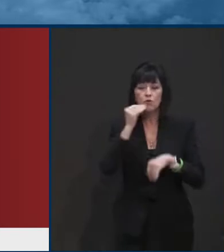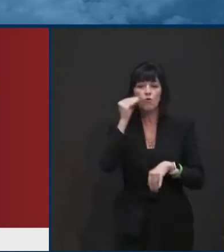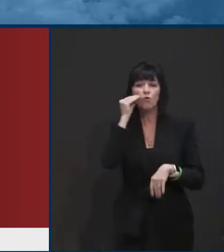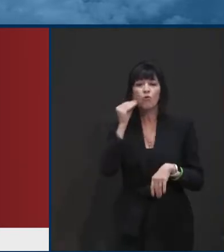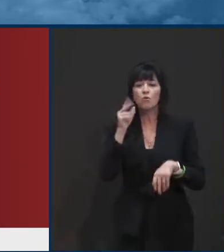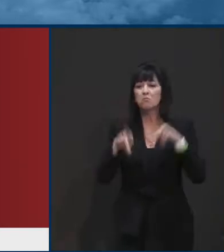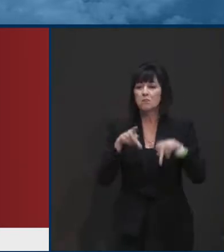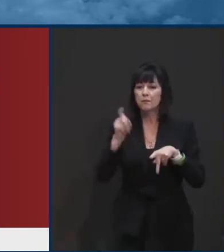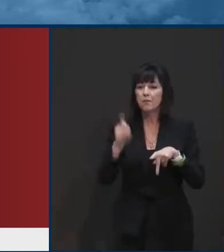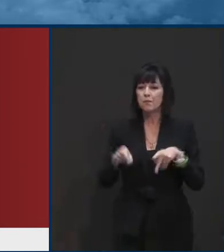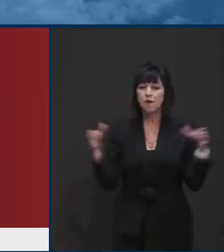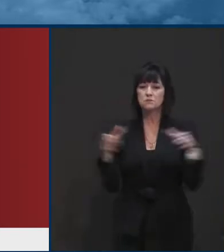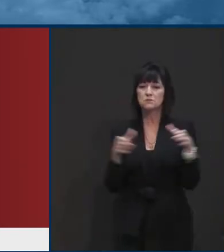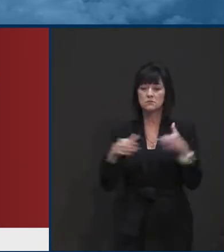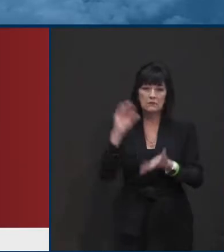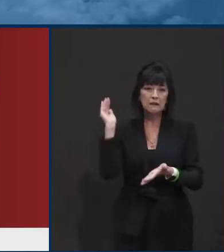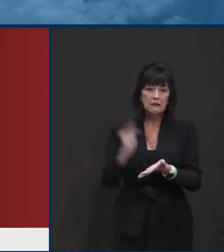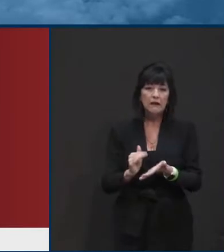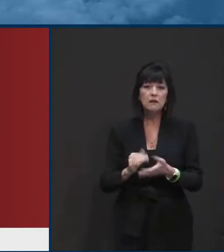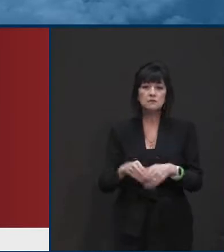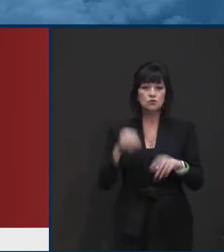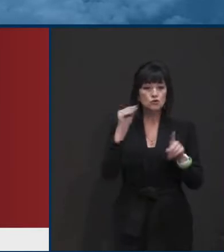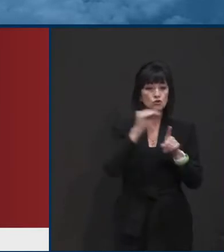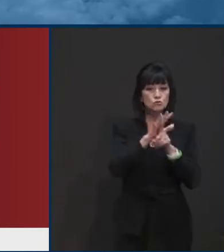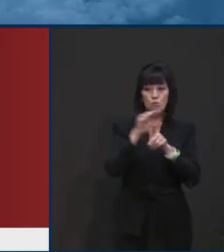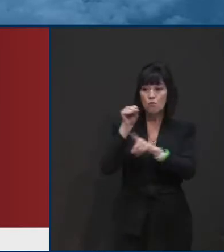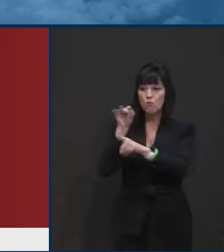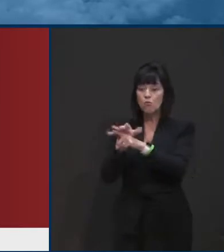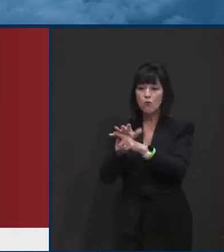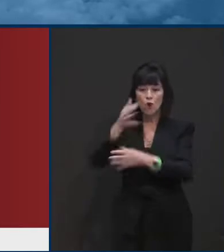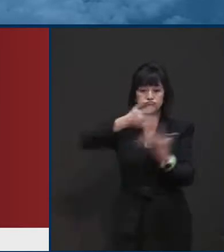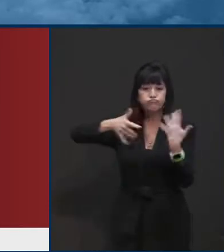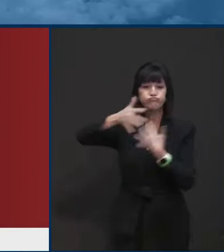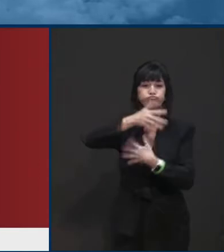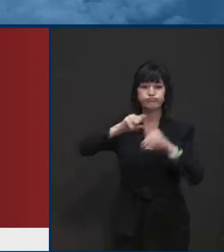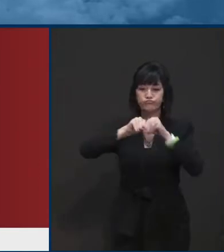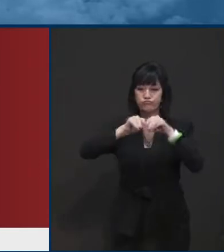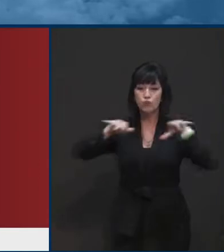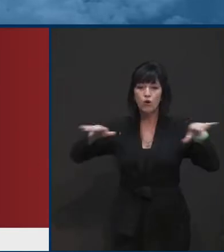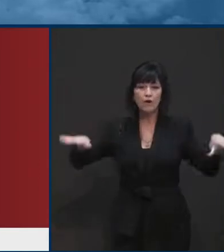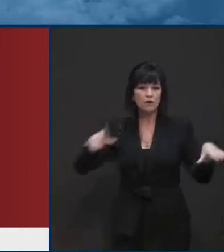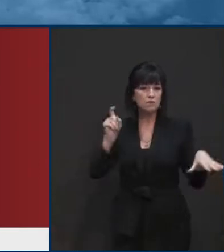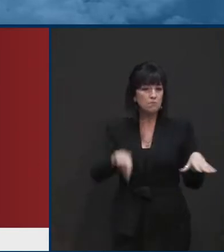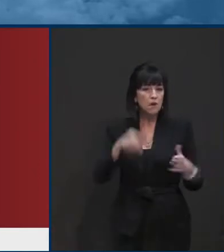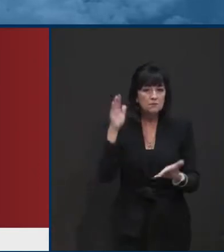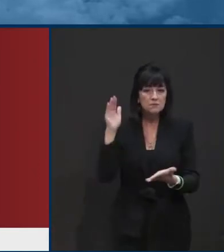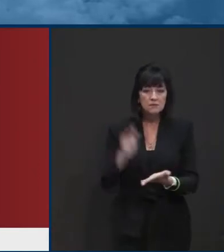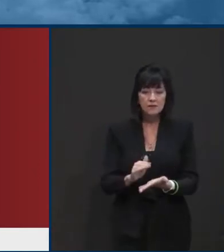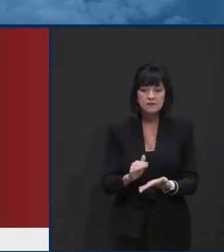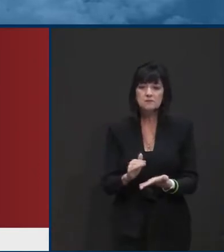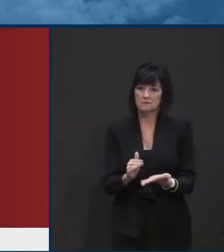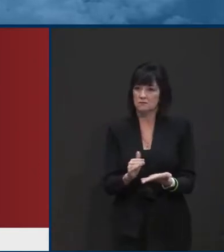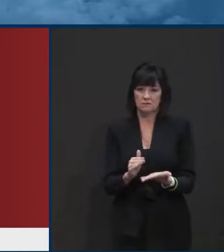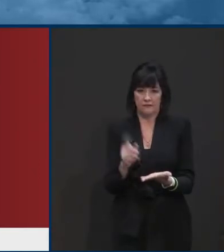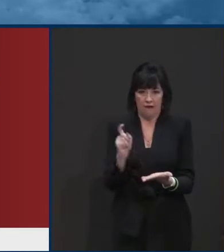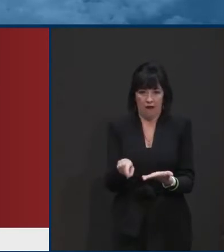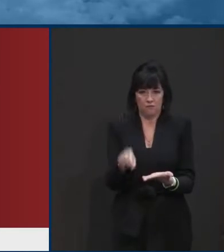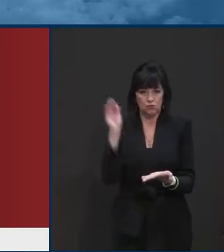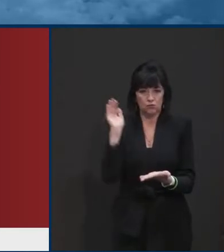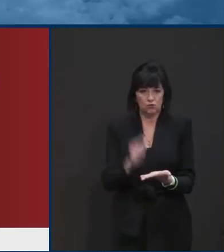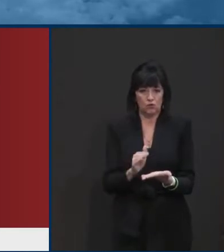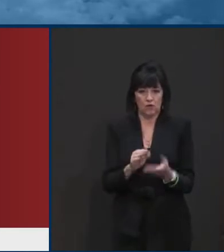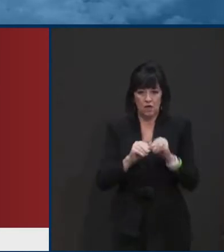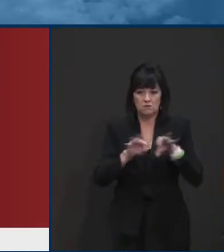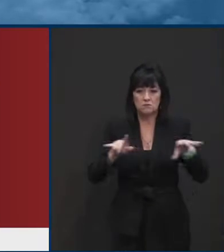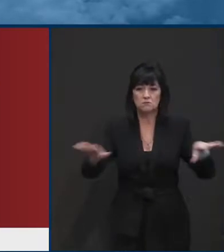exposure of individuals to those who are shedding the virus and thereby reduce the presence of the virus in the